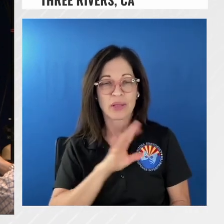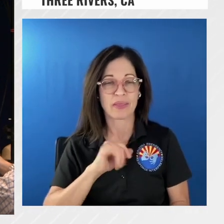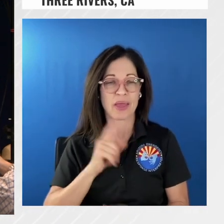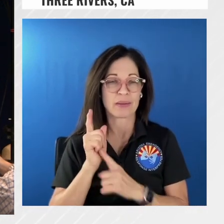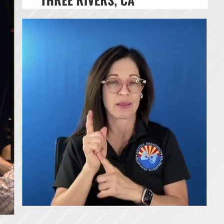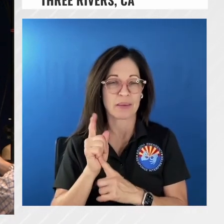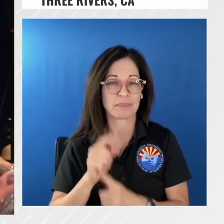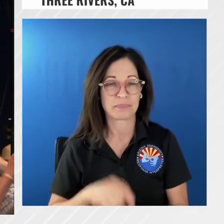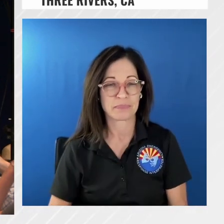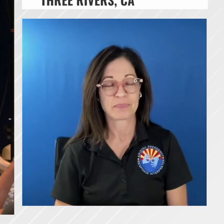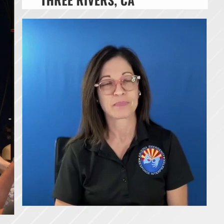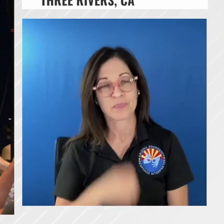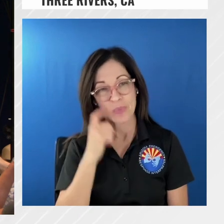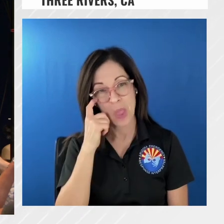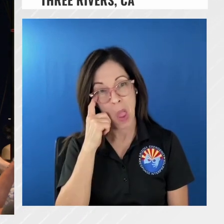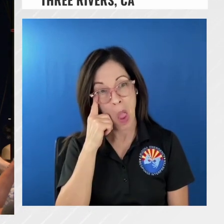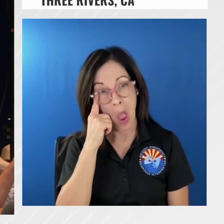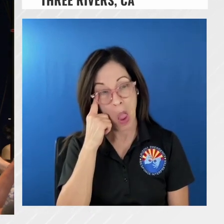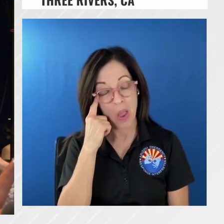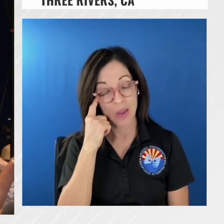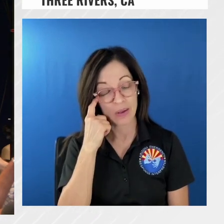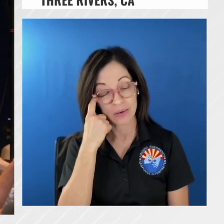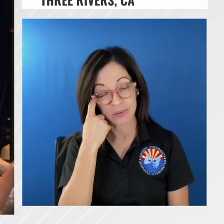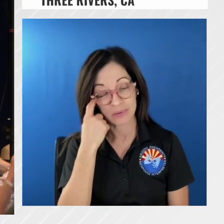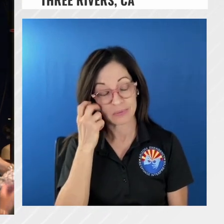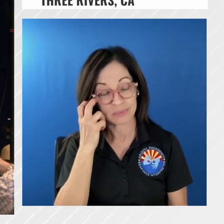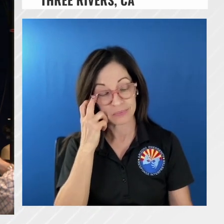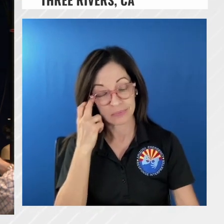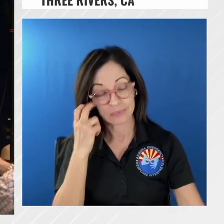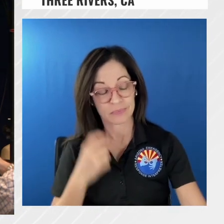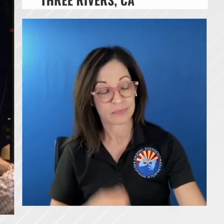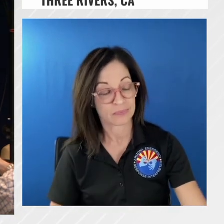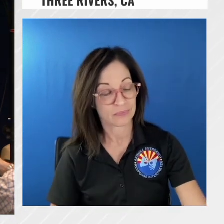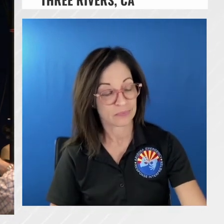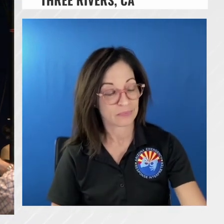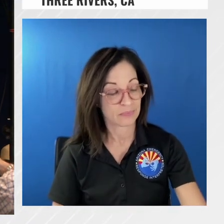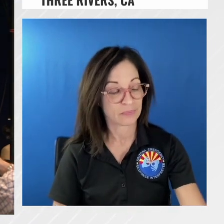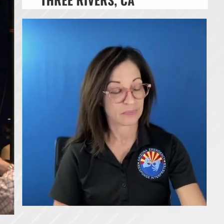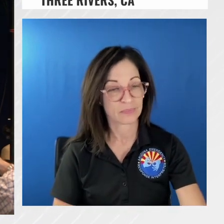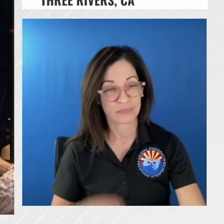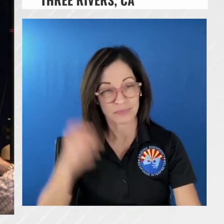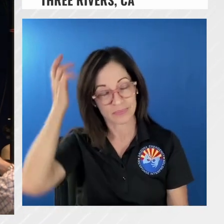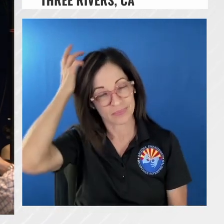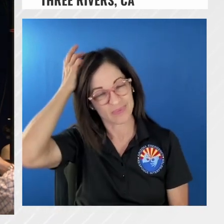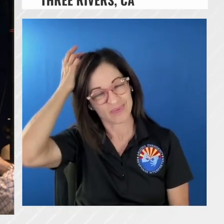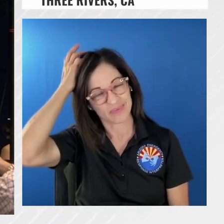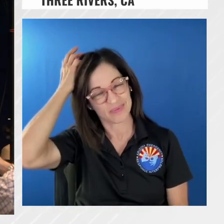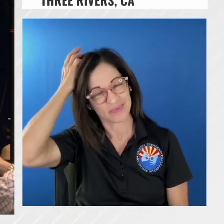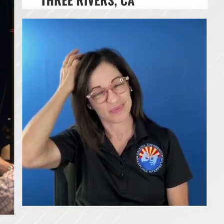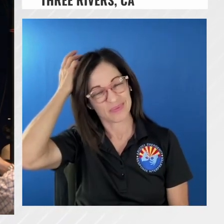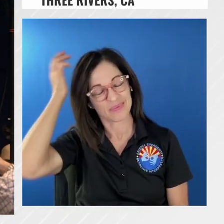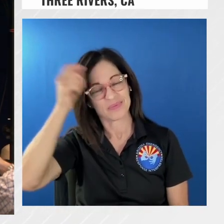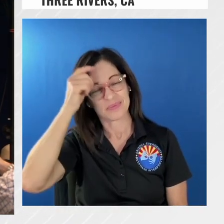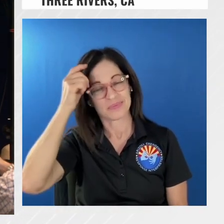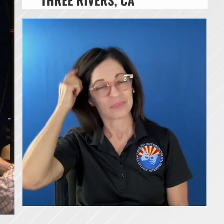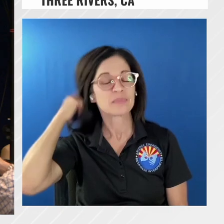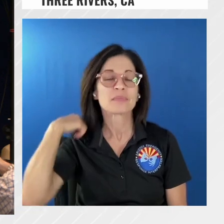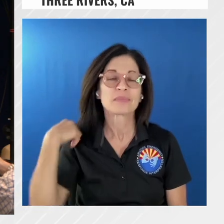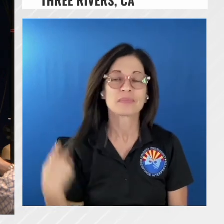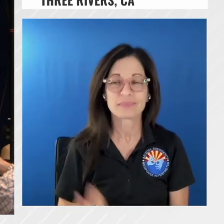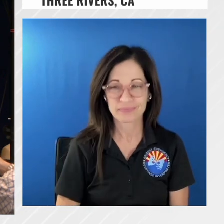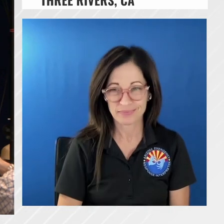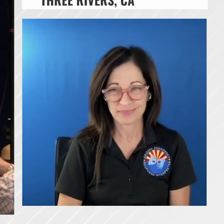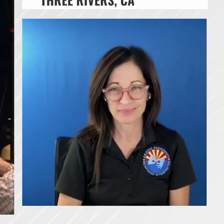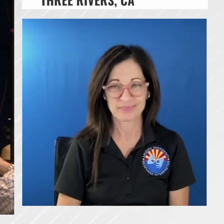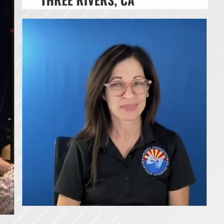so it depends on a how much bandwidth you might have but we'll i'll take a look at it and i don't run it but that's the best one we have right now until we can get